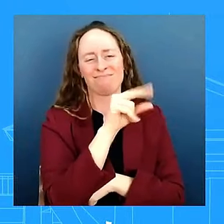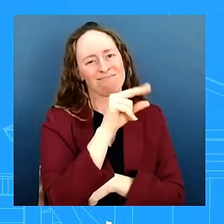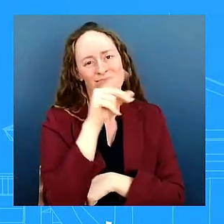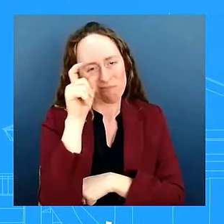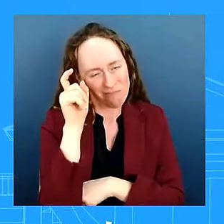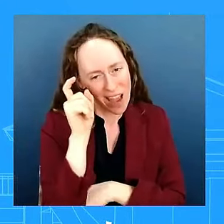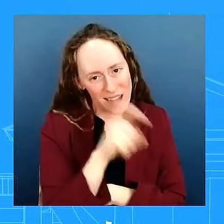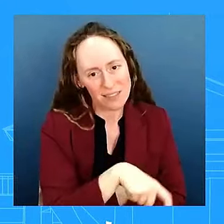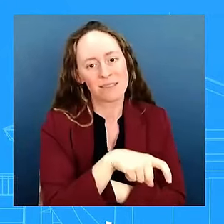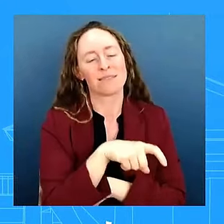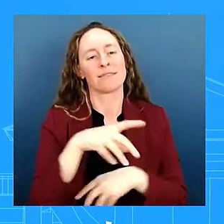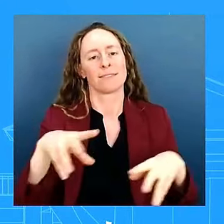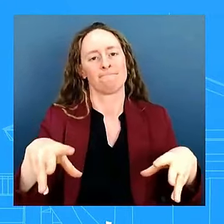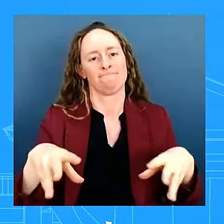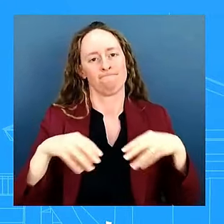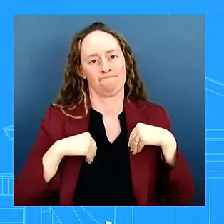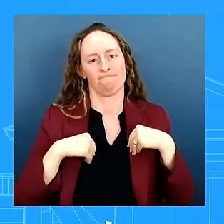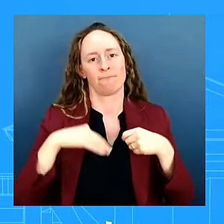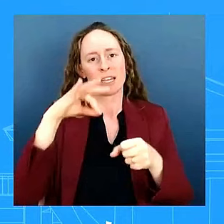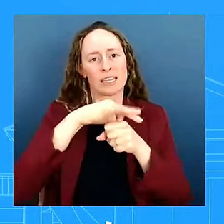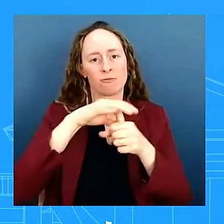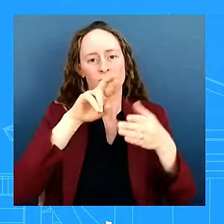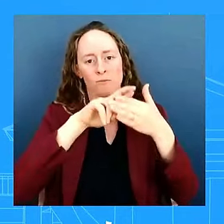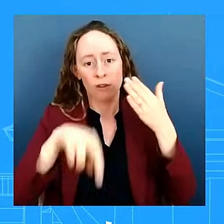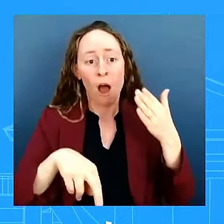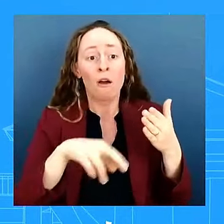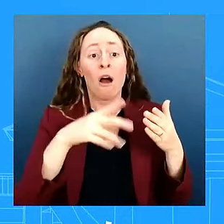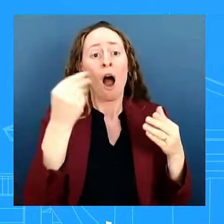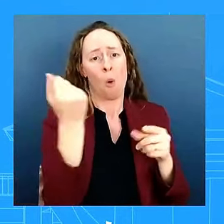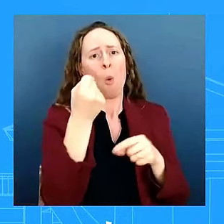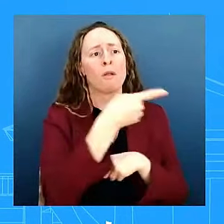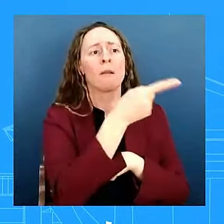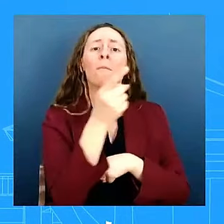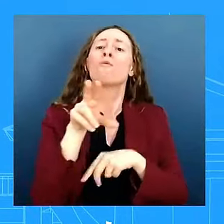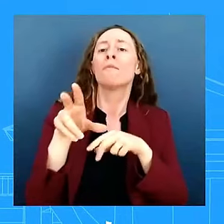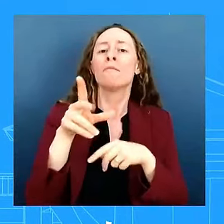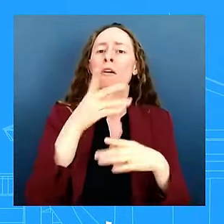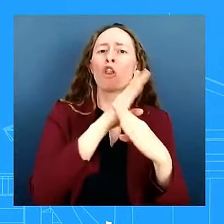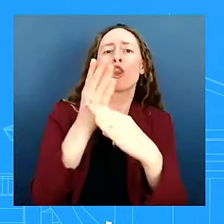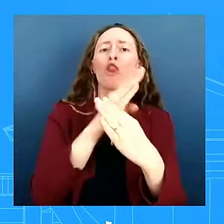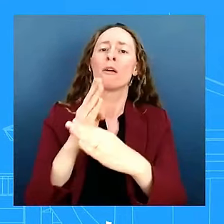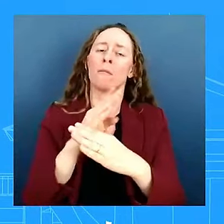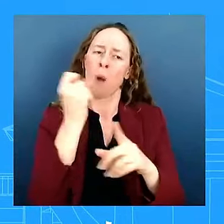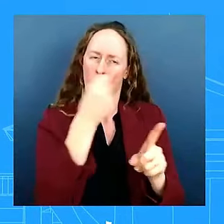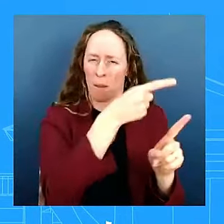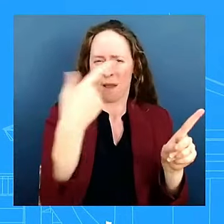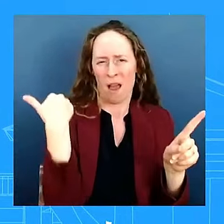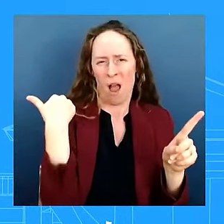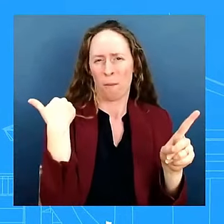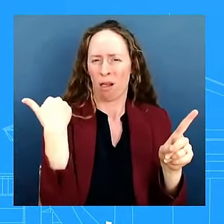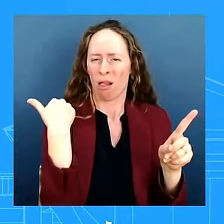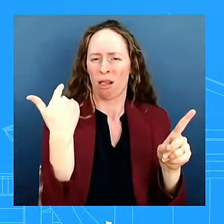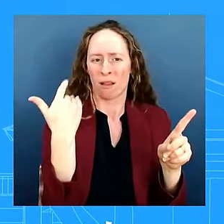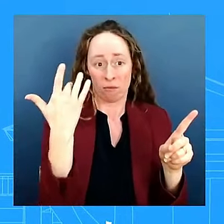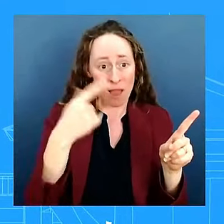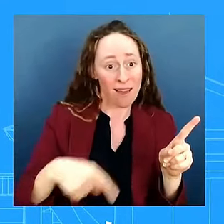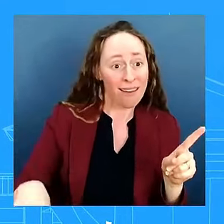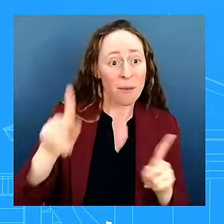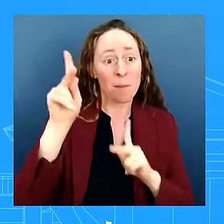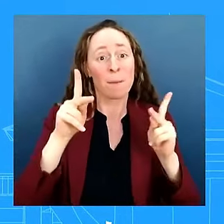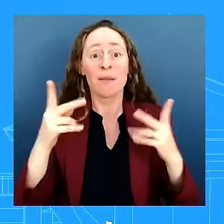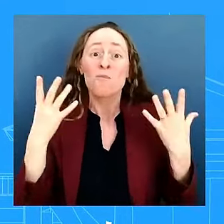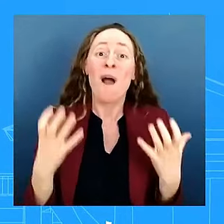representatives are held accountable for their actions and support the people's aspirations for democracy and a more